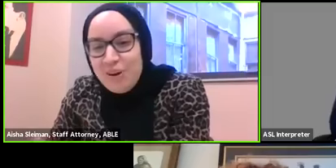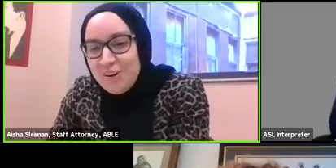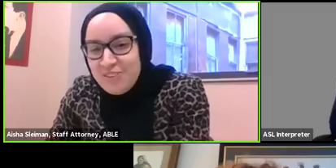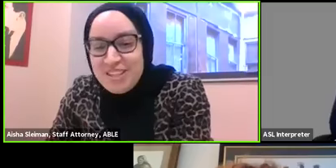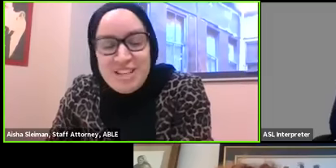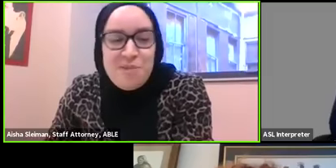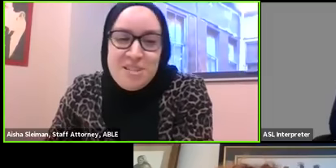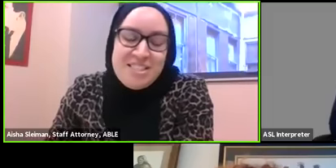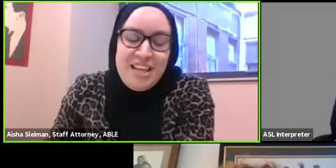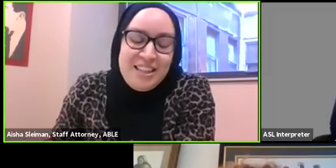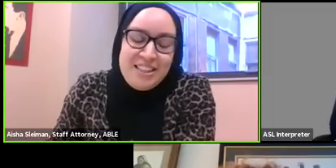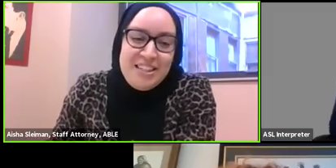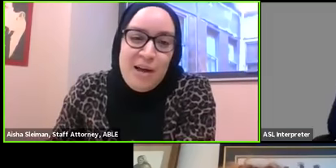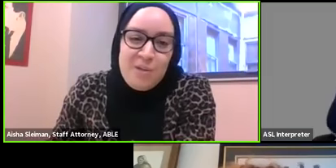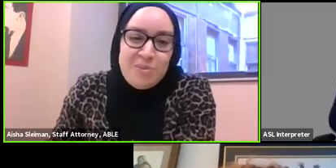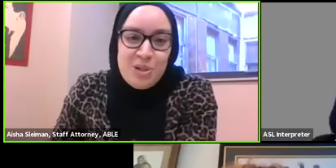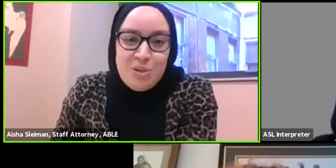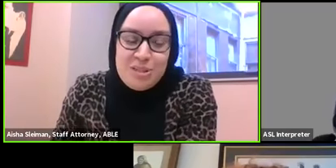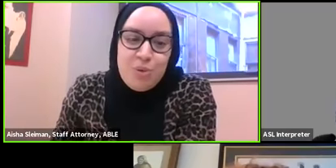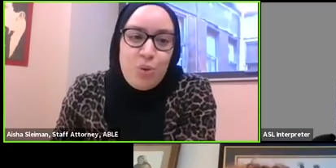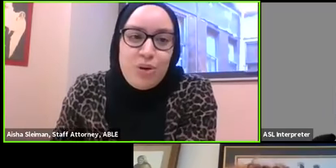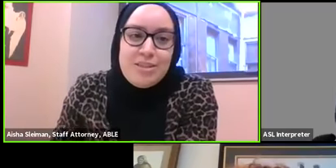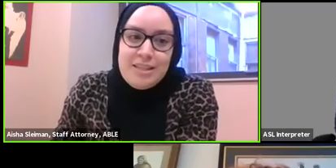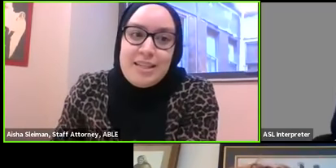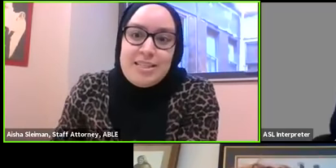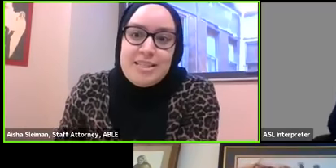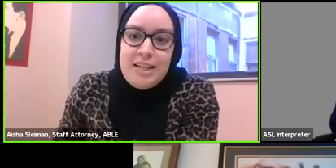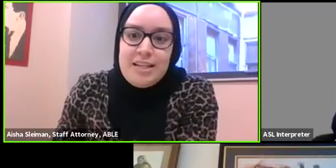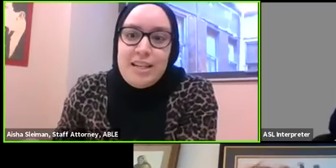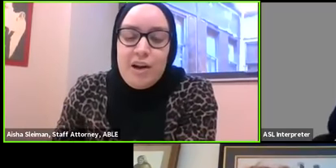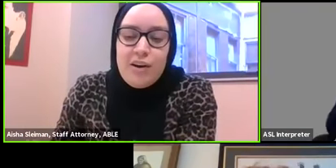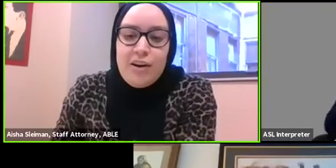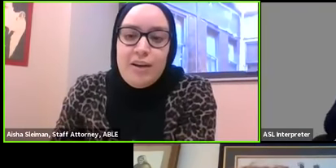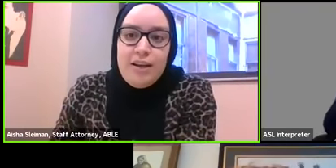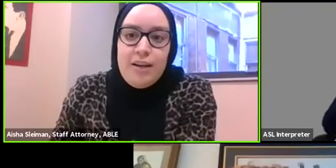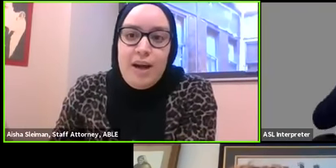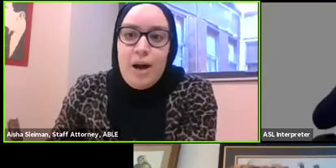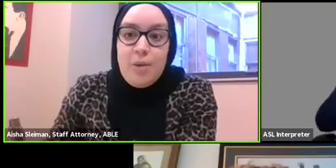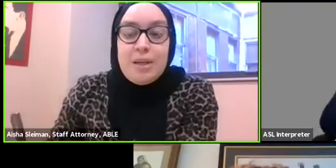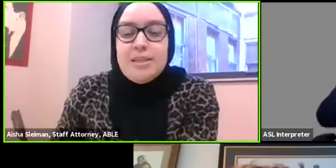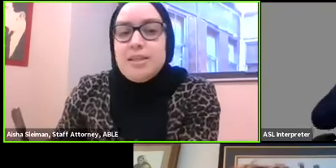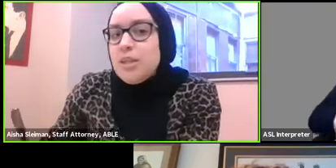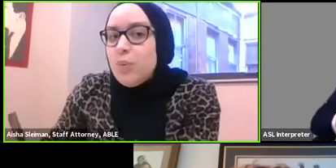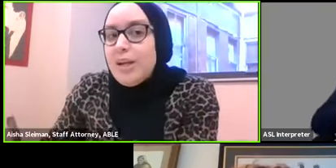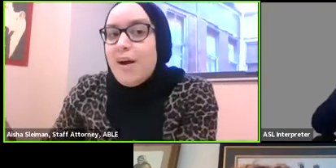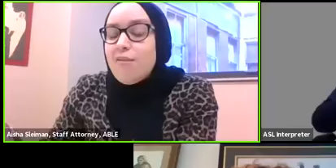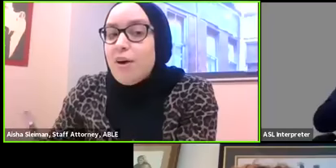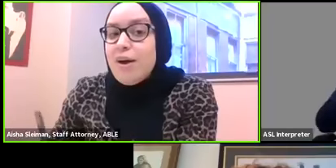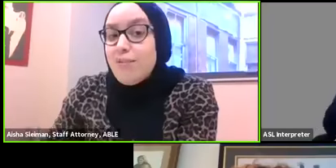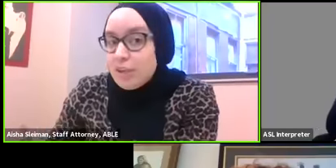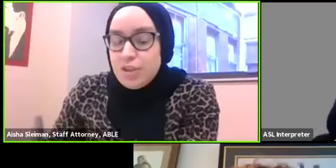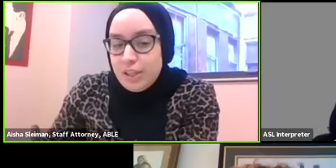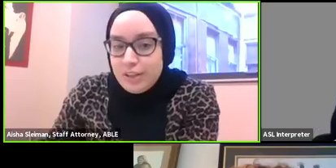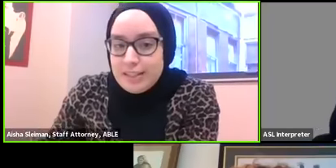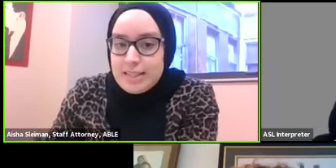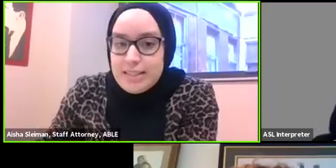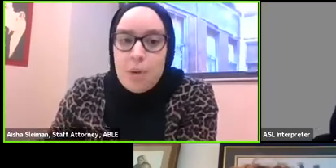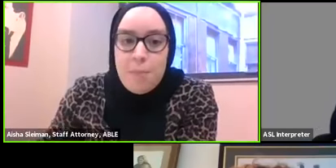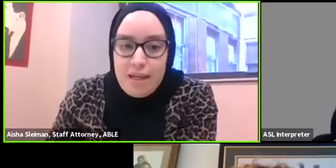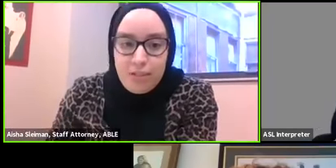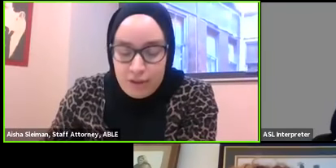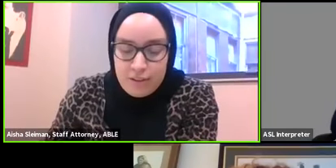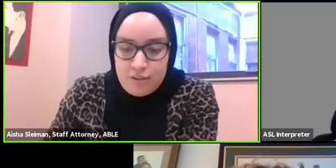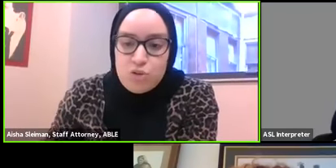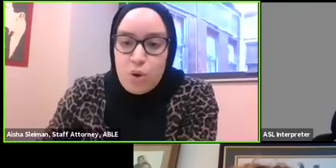preparing for this i missed that the um toledo municipal court did extend their um continuing of eviction hearings